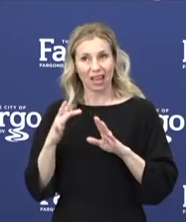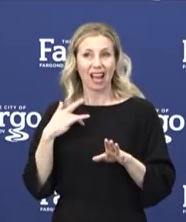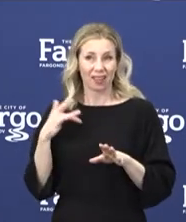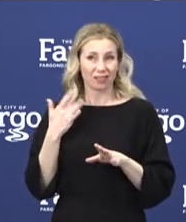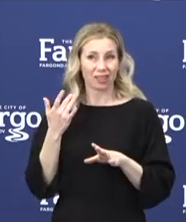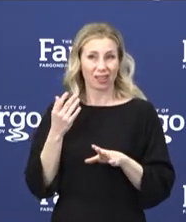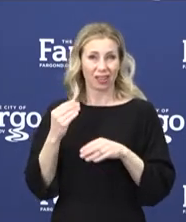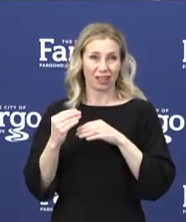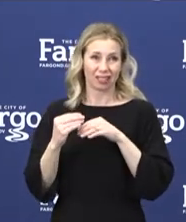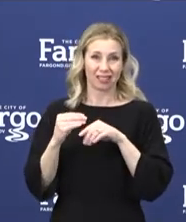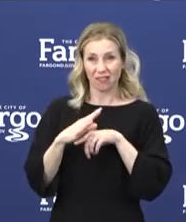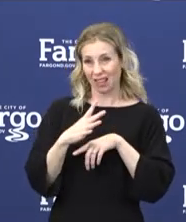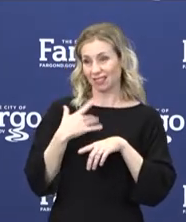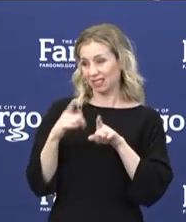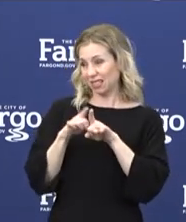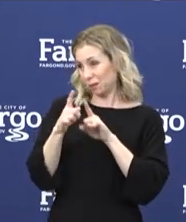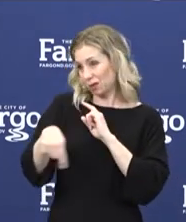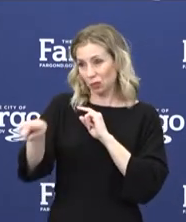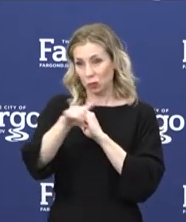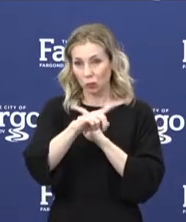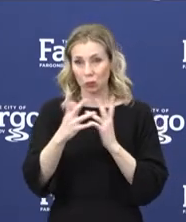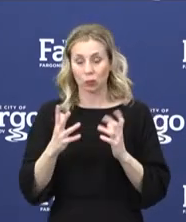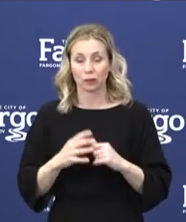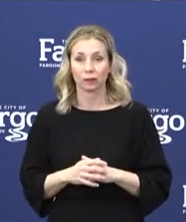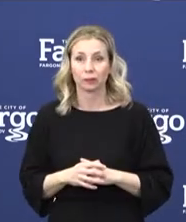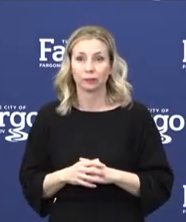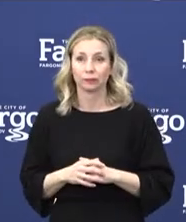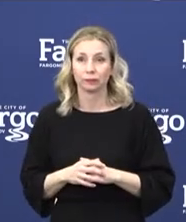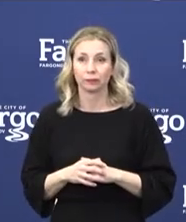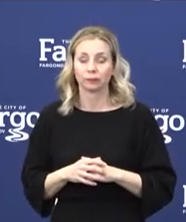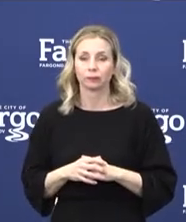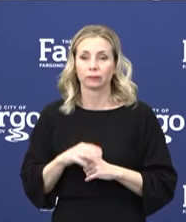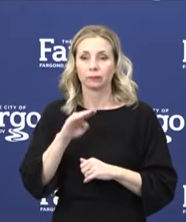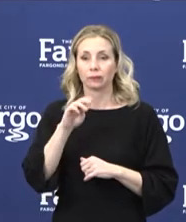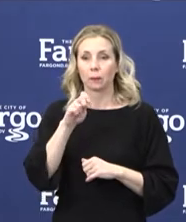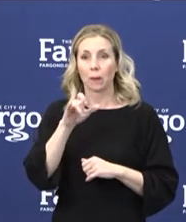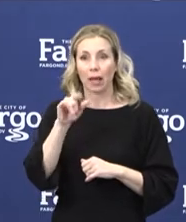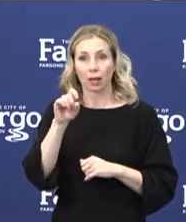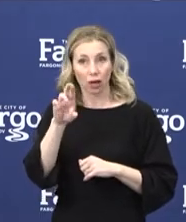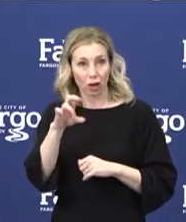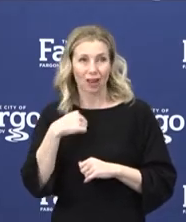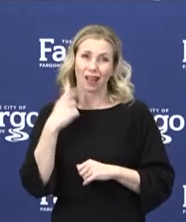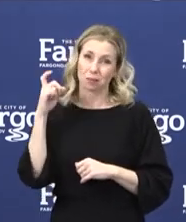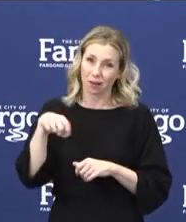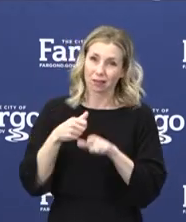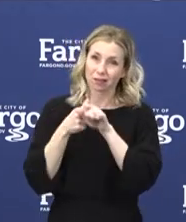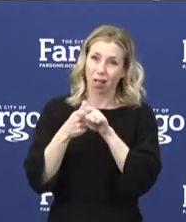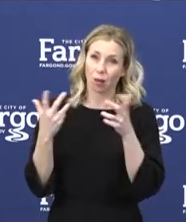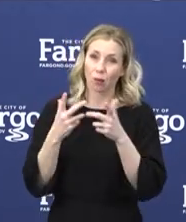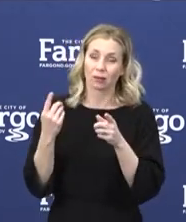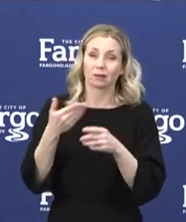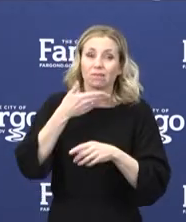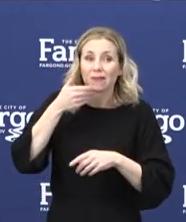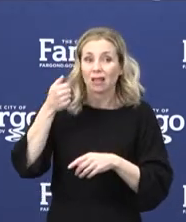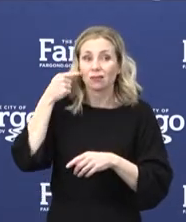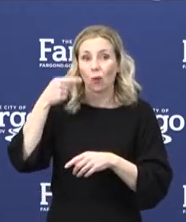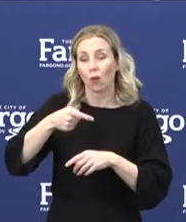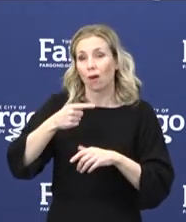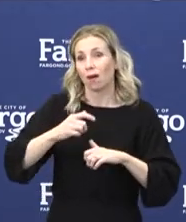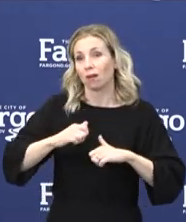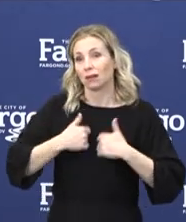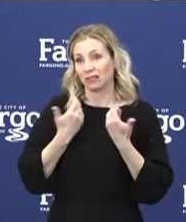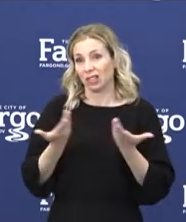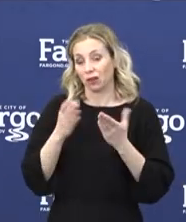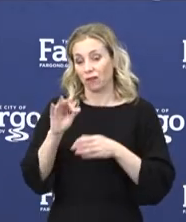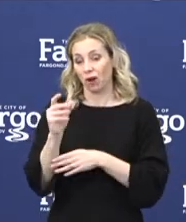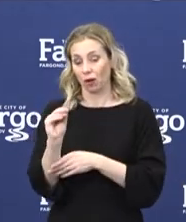closure just like everybody else. As mayor, I must do what is right for the residents of Fargo. The City of Fargo